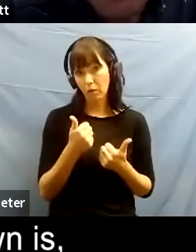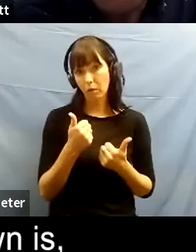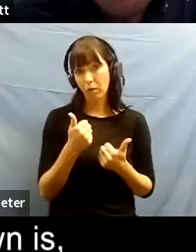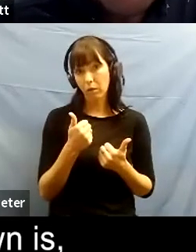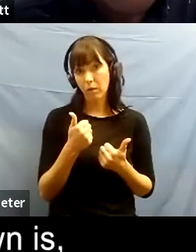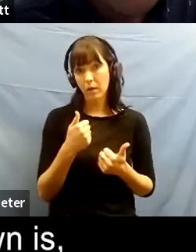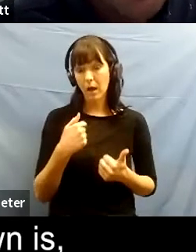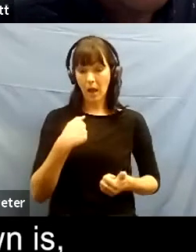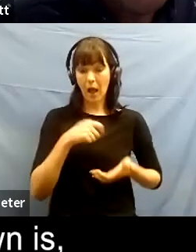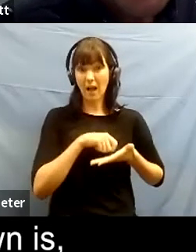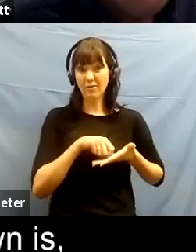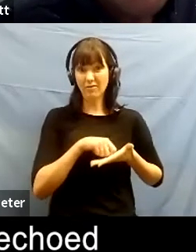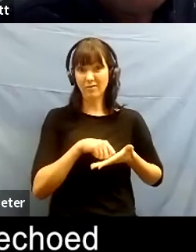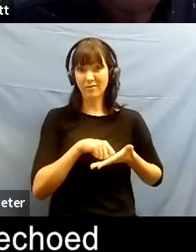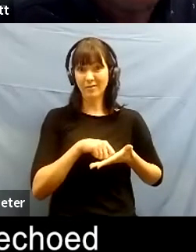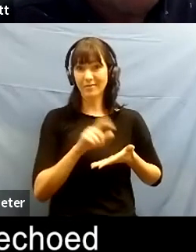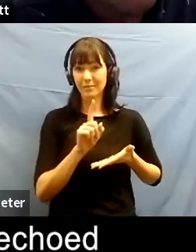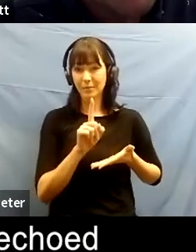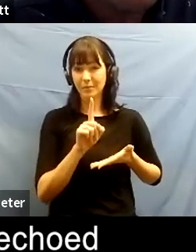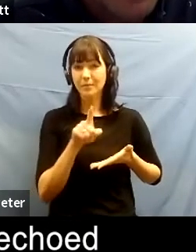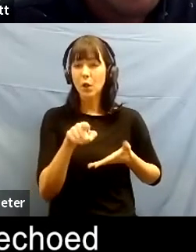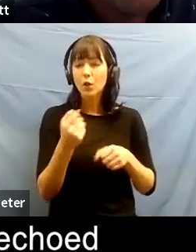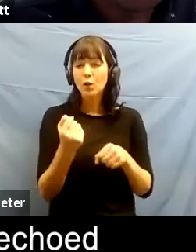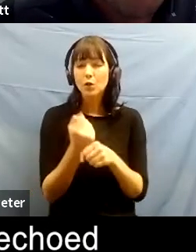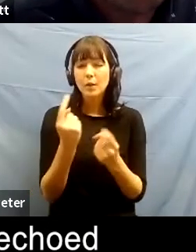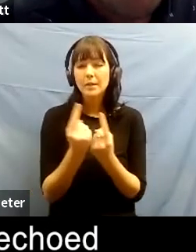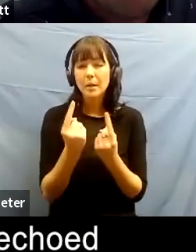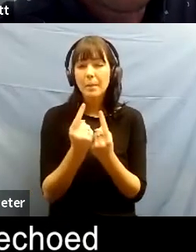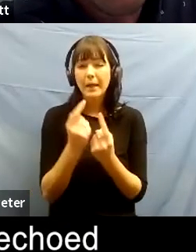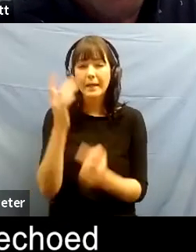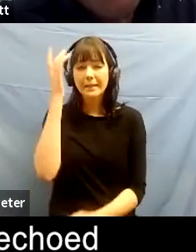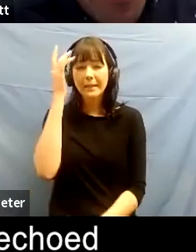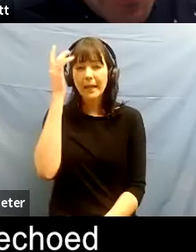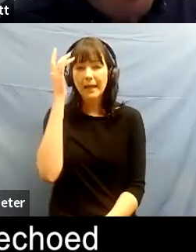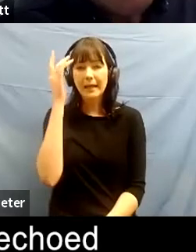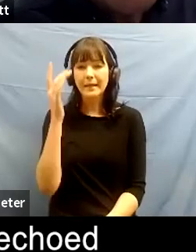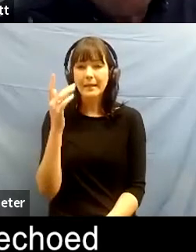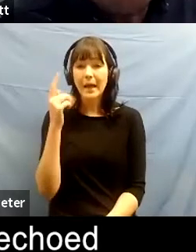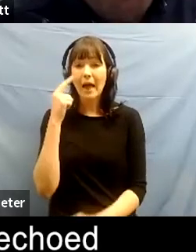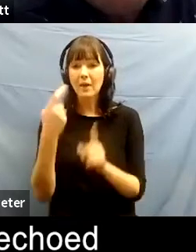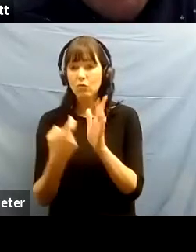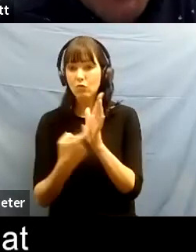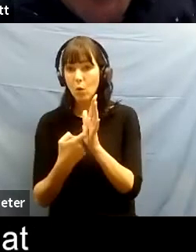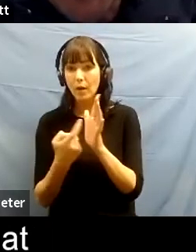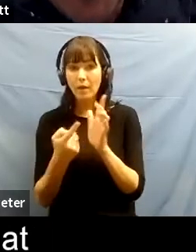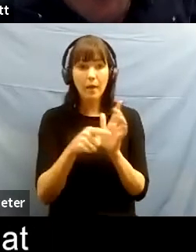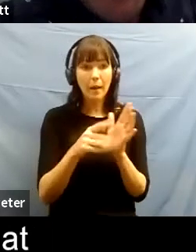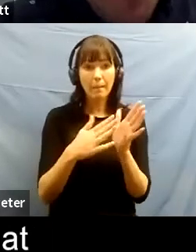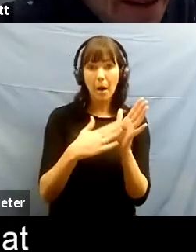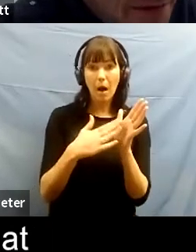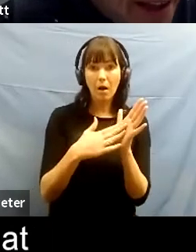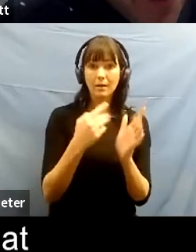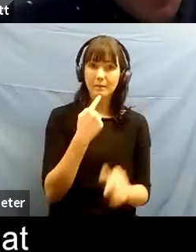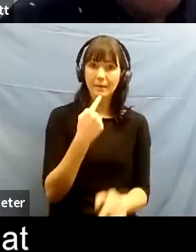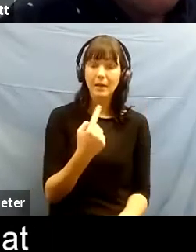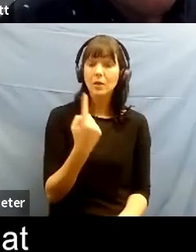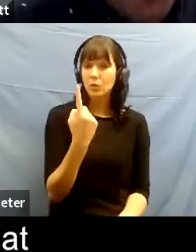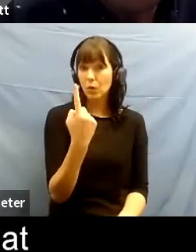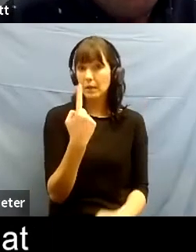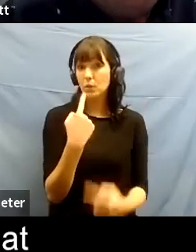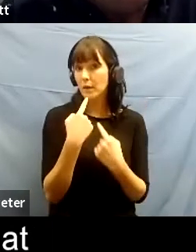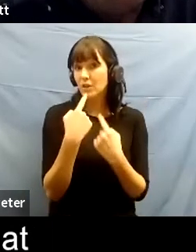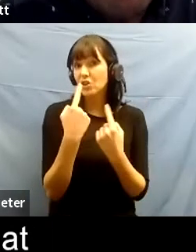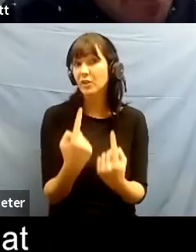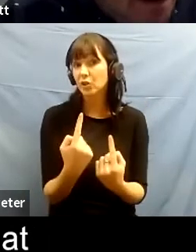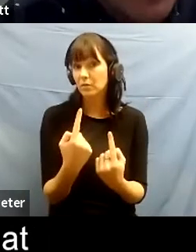is do something silly which which i think came from rowan and then was echoed by mark so so that's that's one one suggestion um of